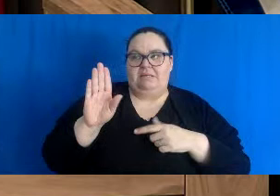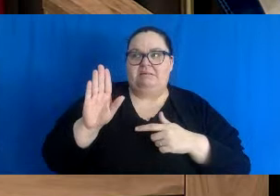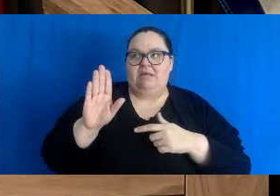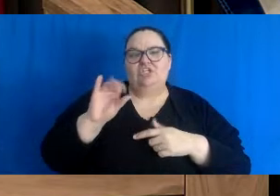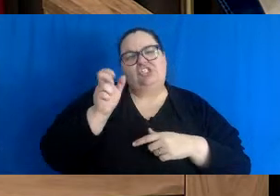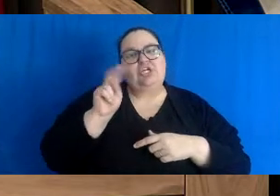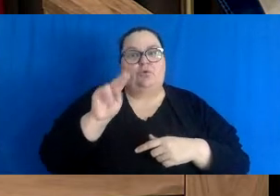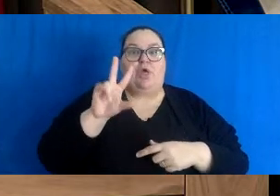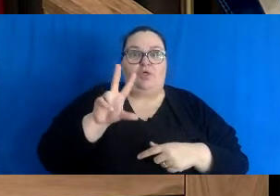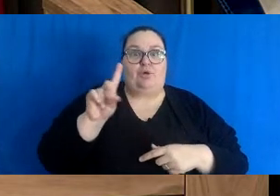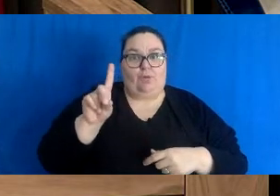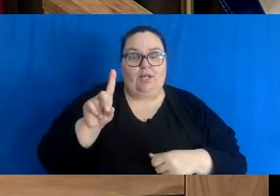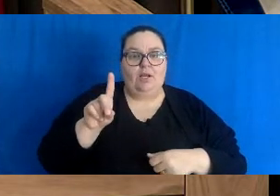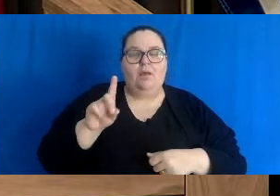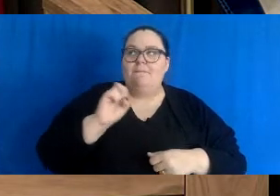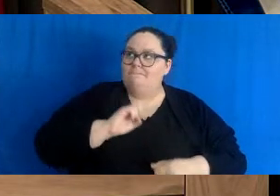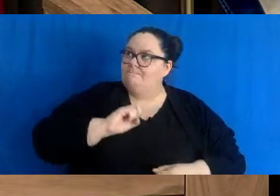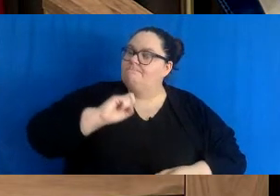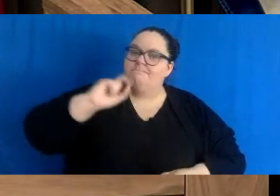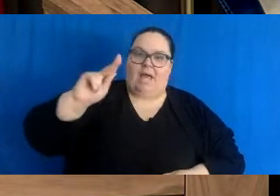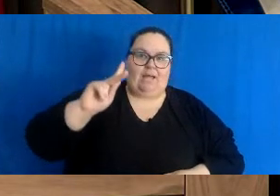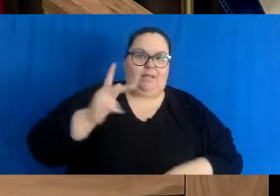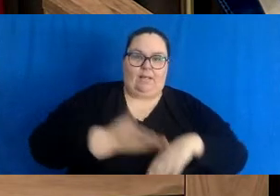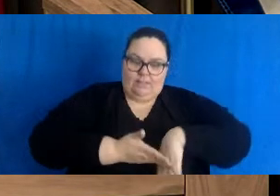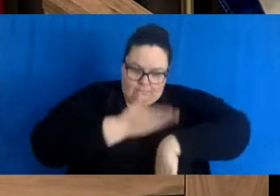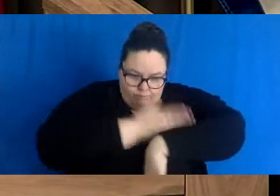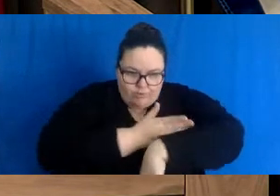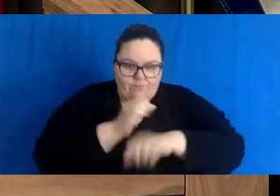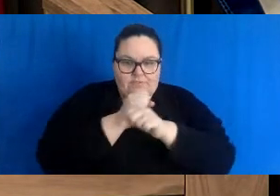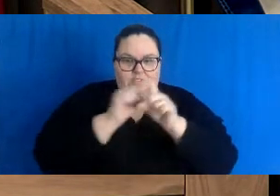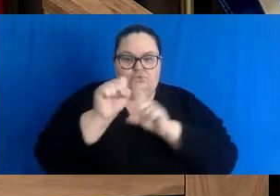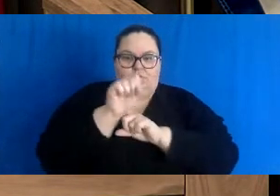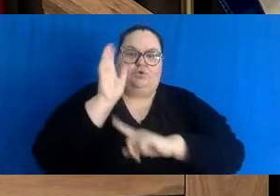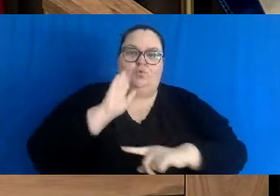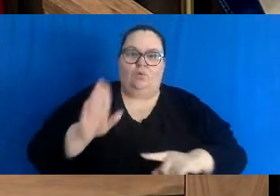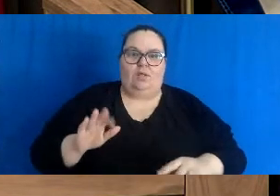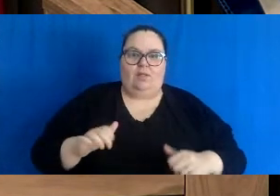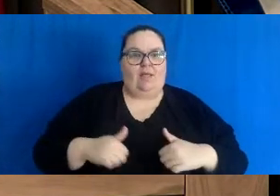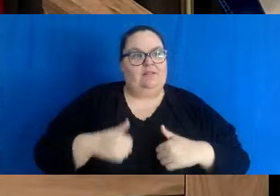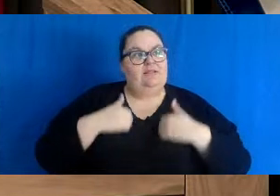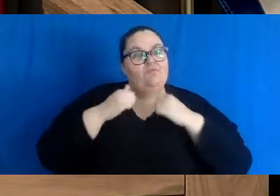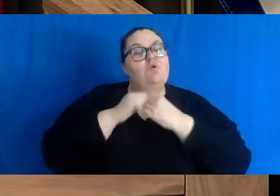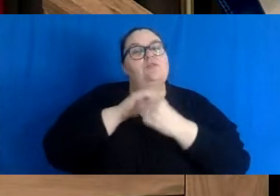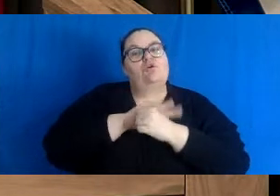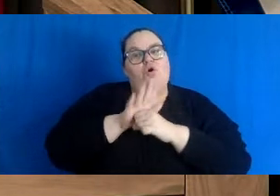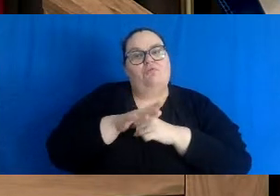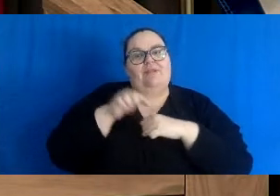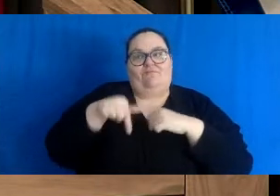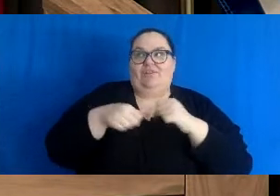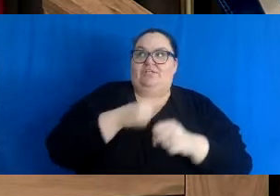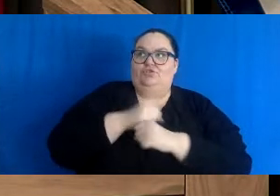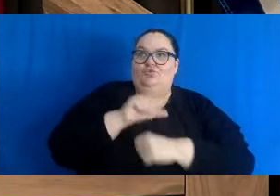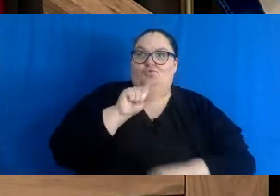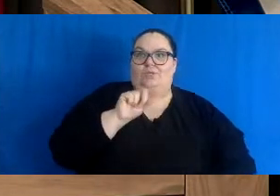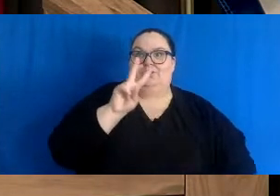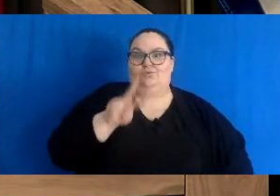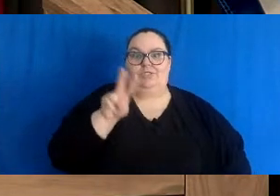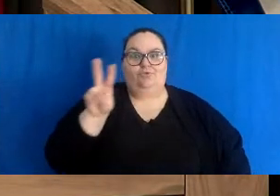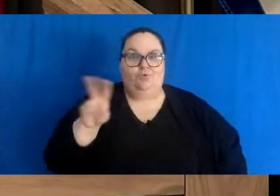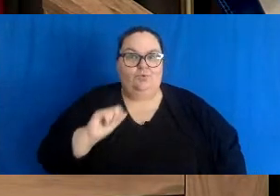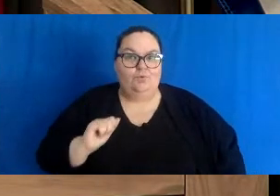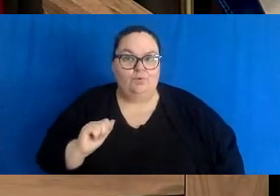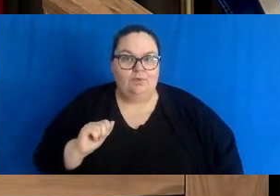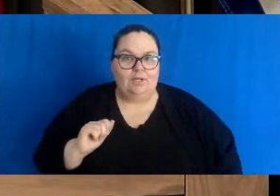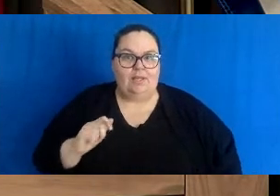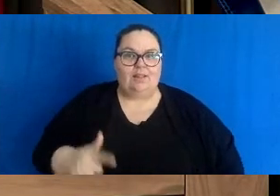able to return and move upward and live with COVID in 2022 and get back to life as